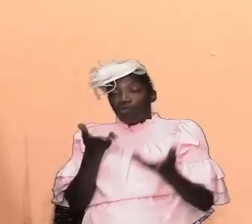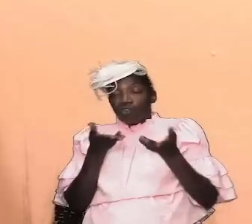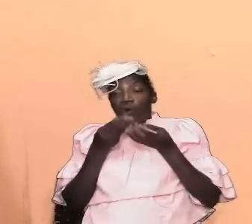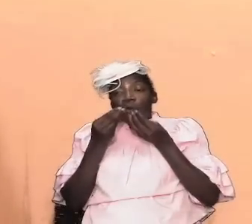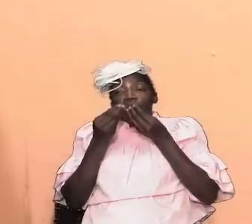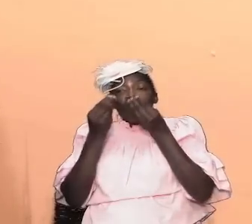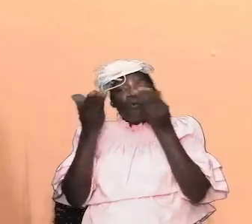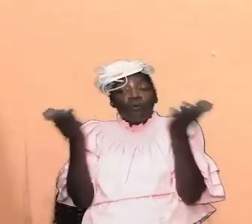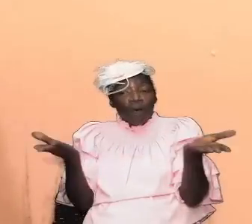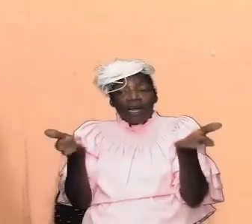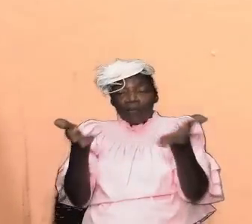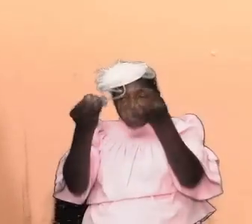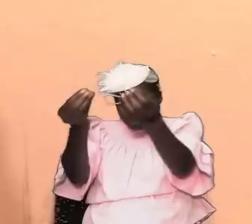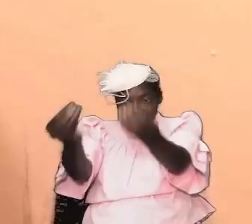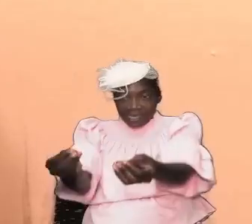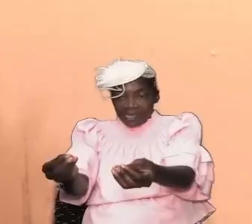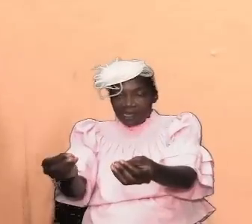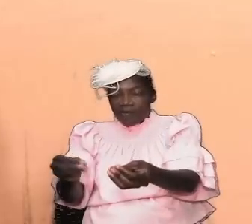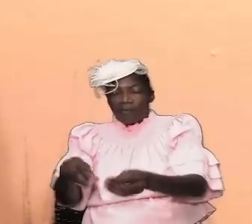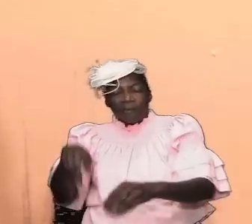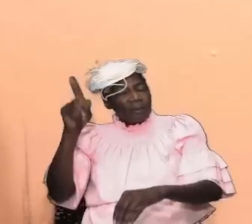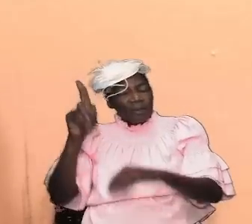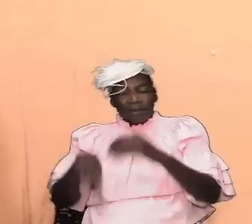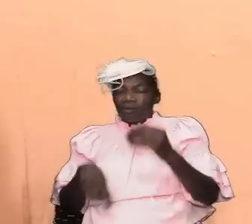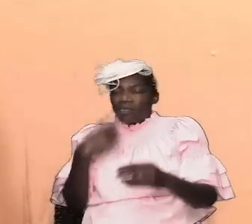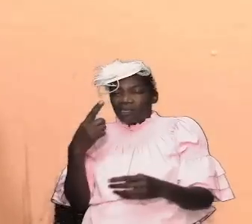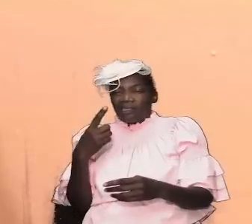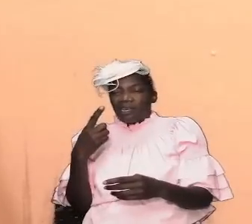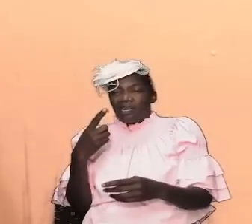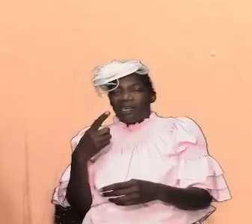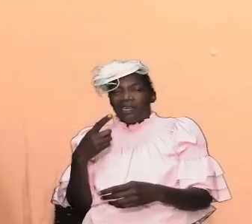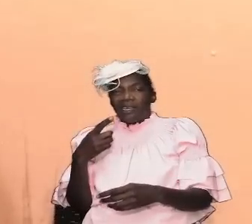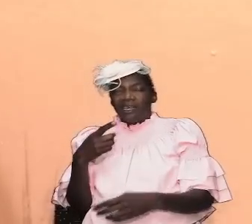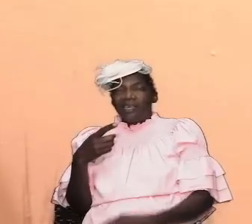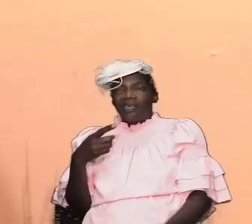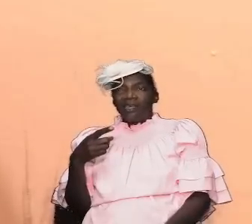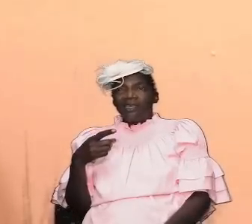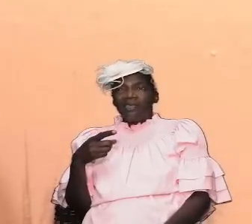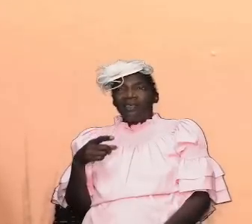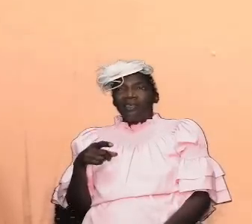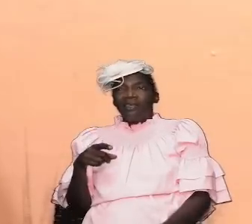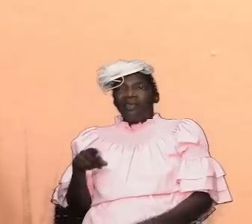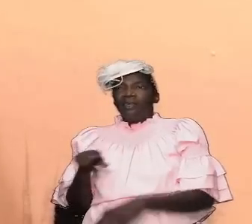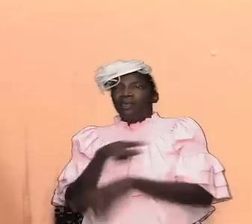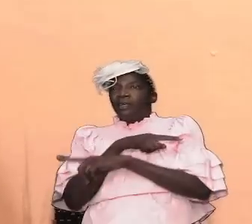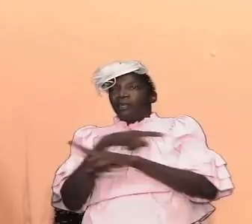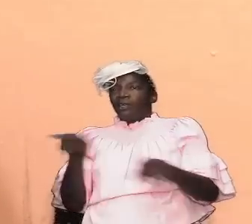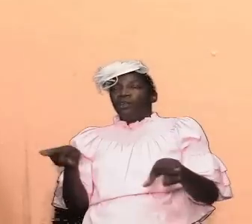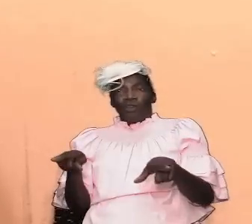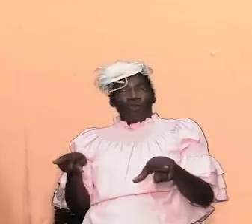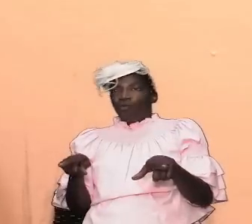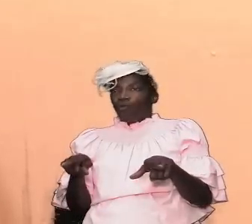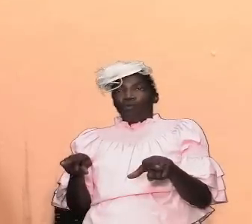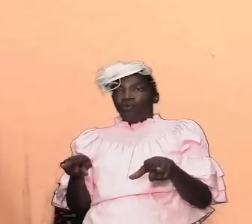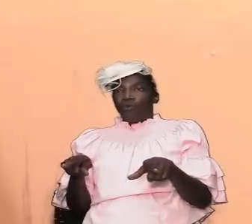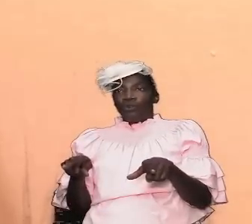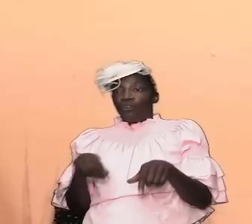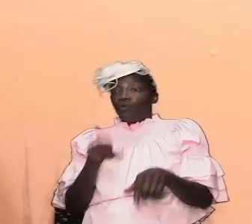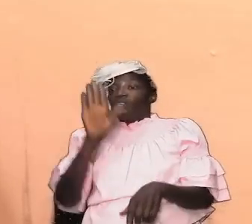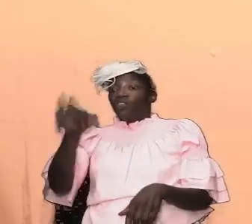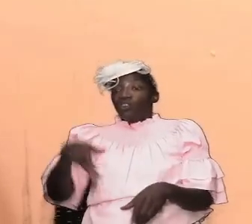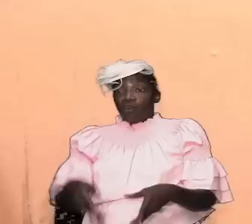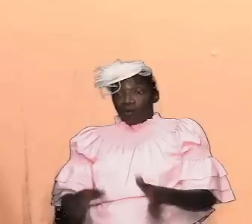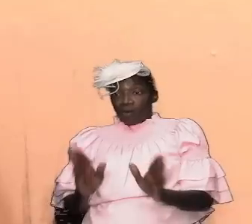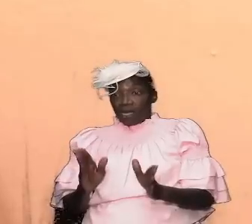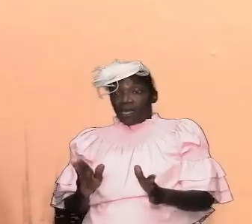in other words he couldn't just say boy i'm saying make a small table i'm saying two and a half but the board was short somebody just put a two feet board no